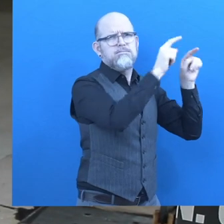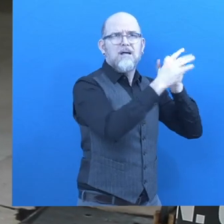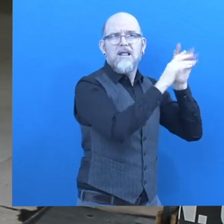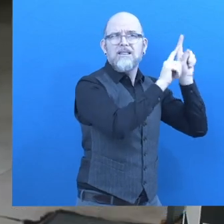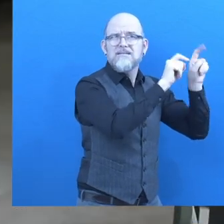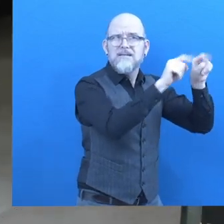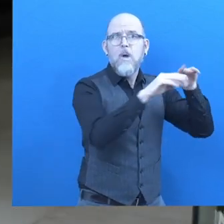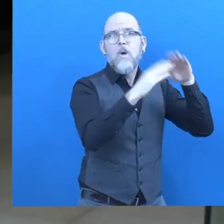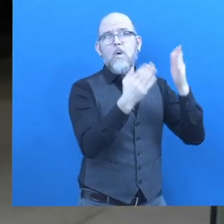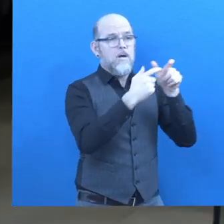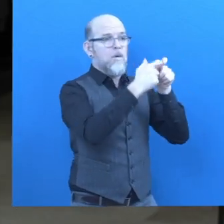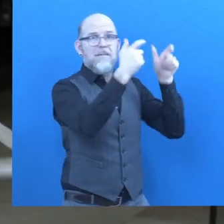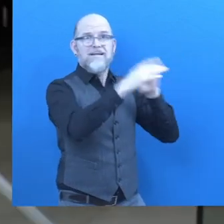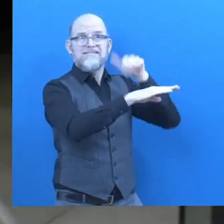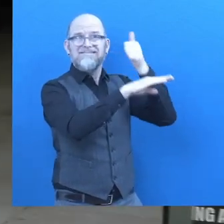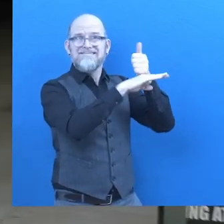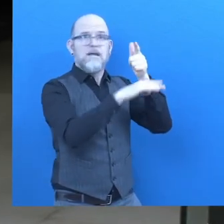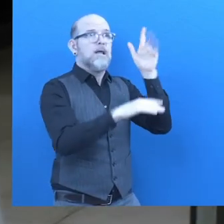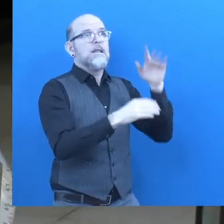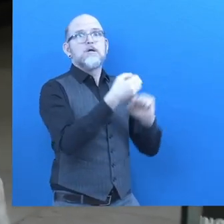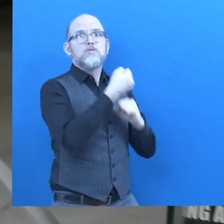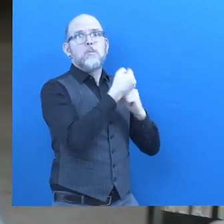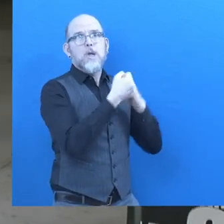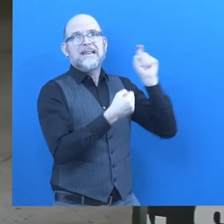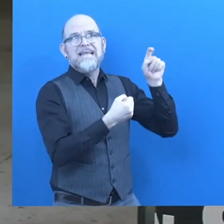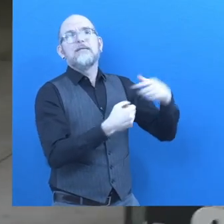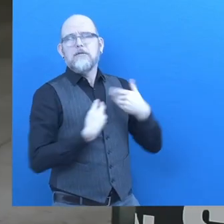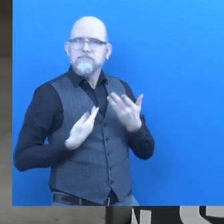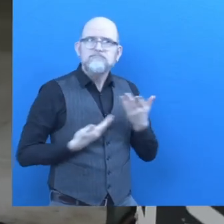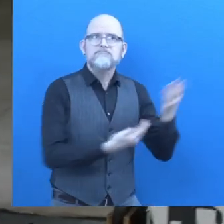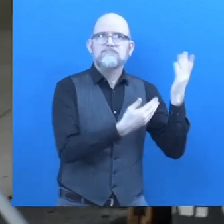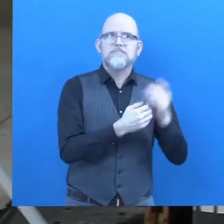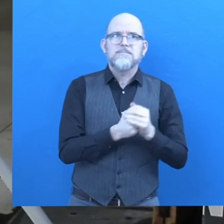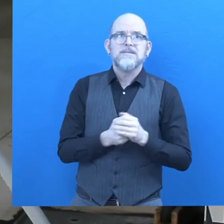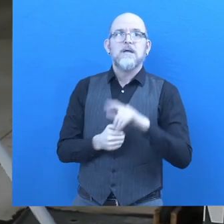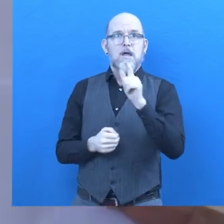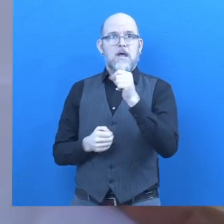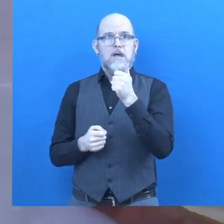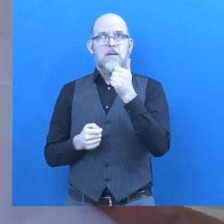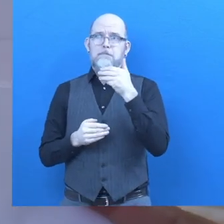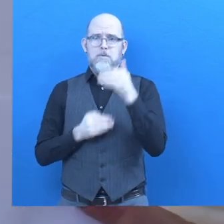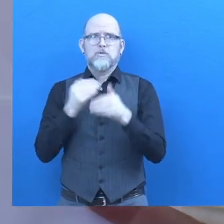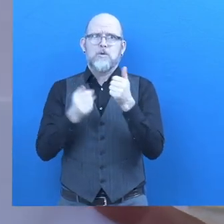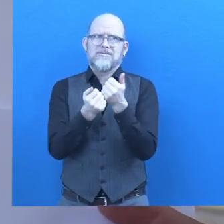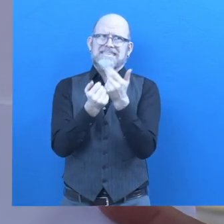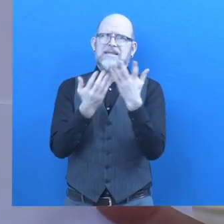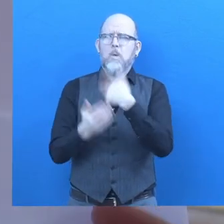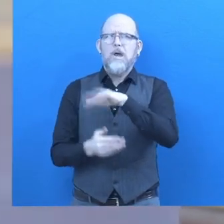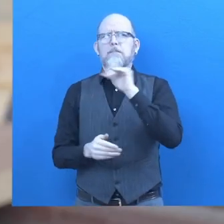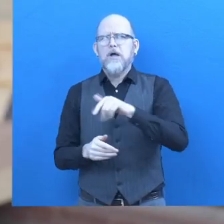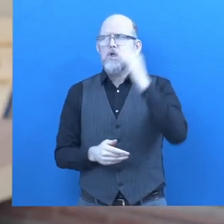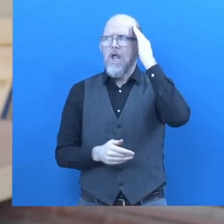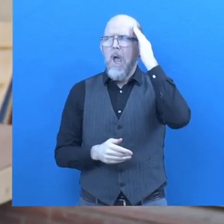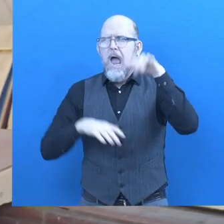more accessible. And we have hundreds of companies who require our support. And there are so much details about the recruitment process that